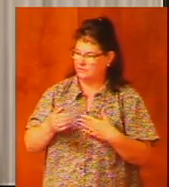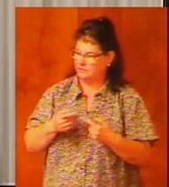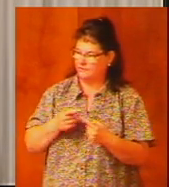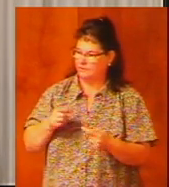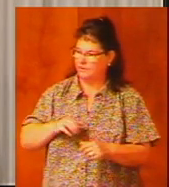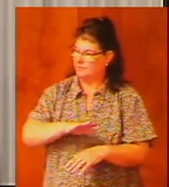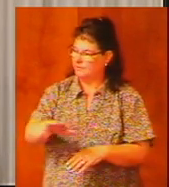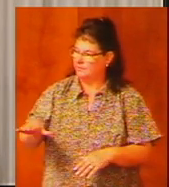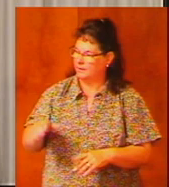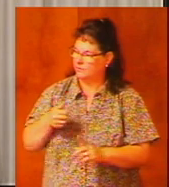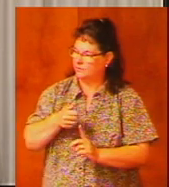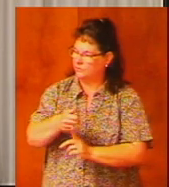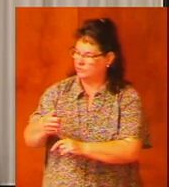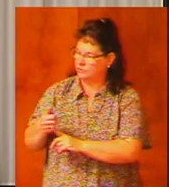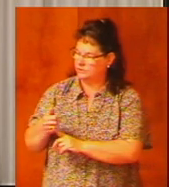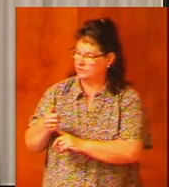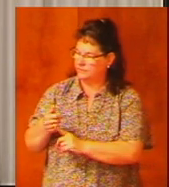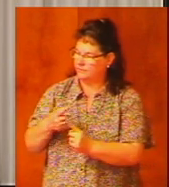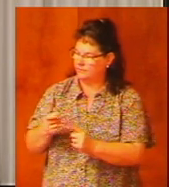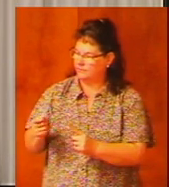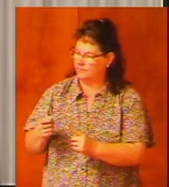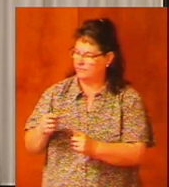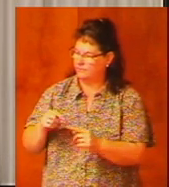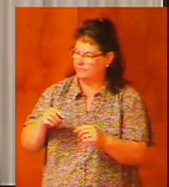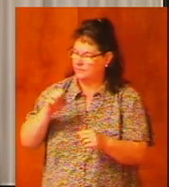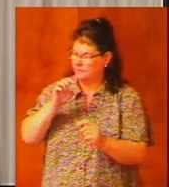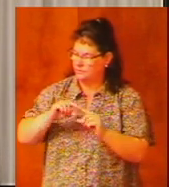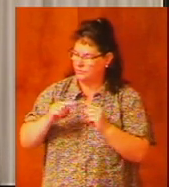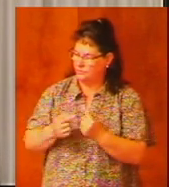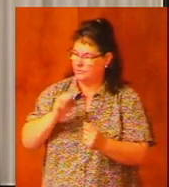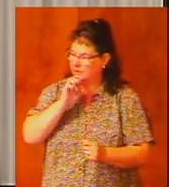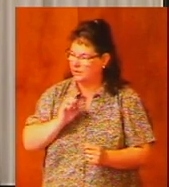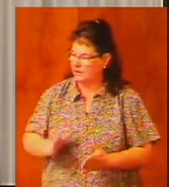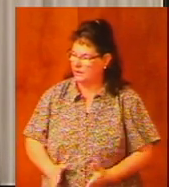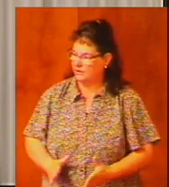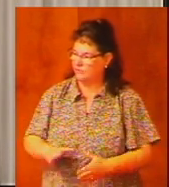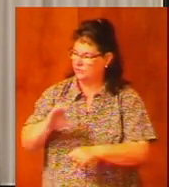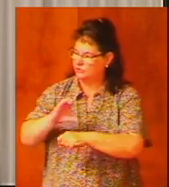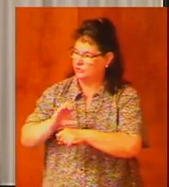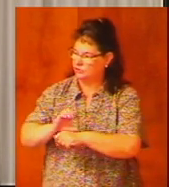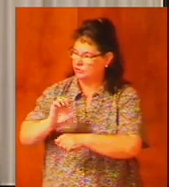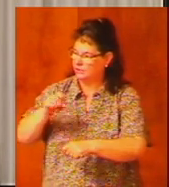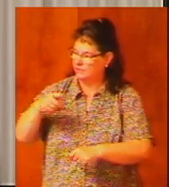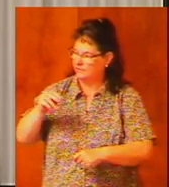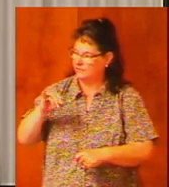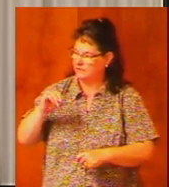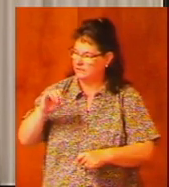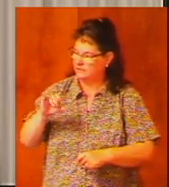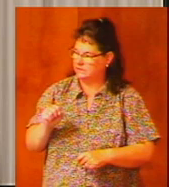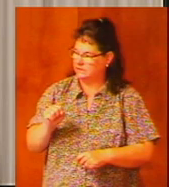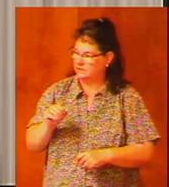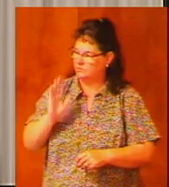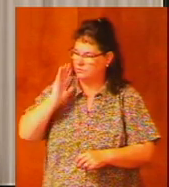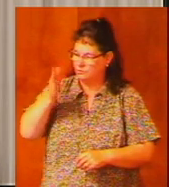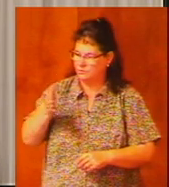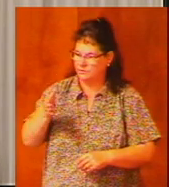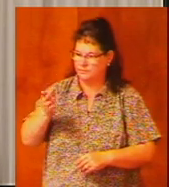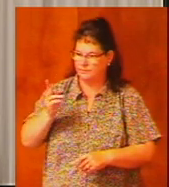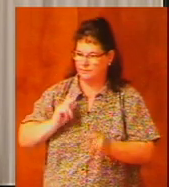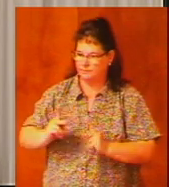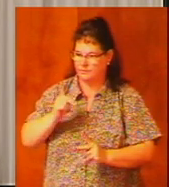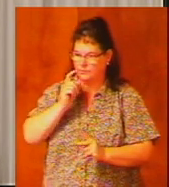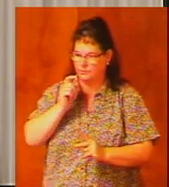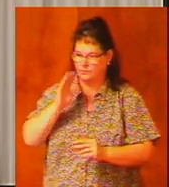among yourselves from among the eldership in the church at Ephesus there would be those who would